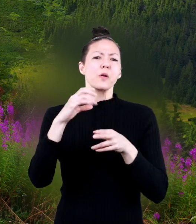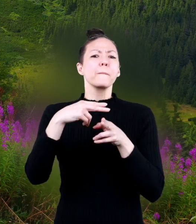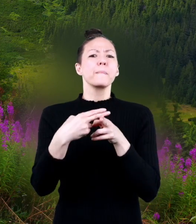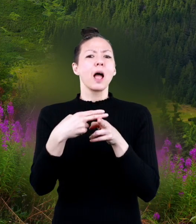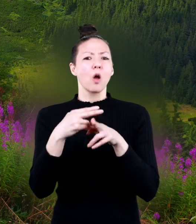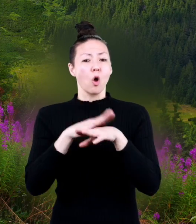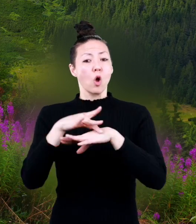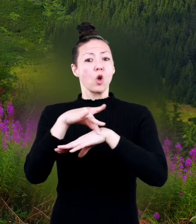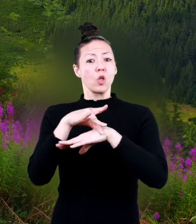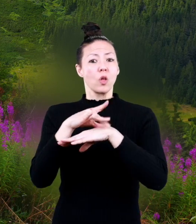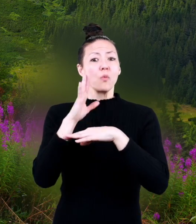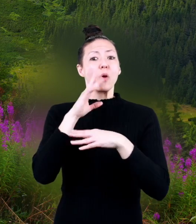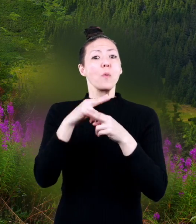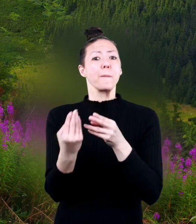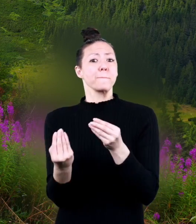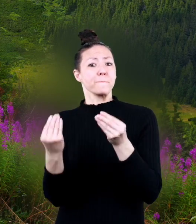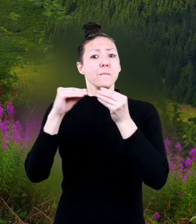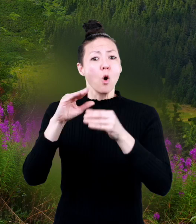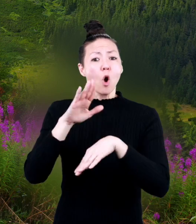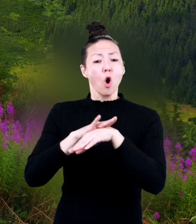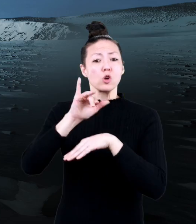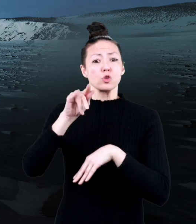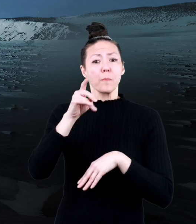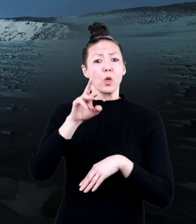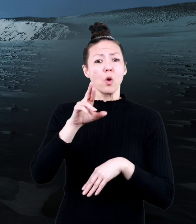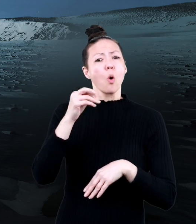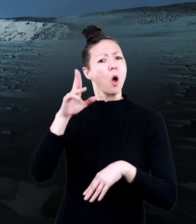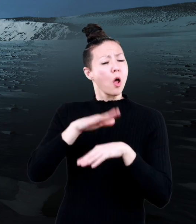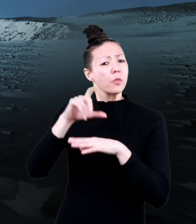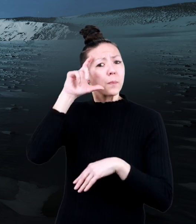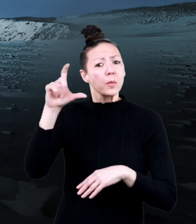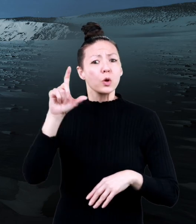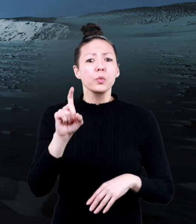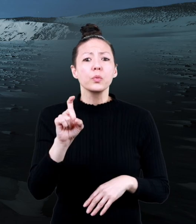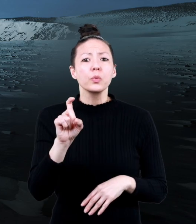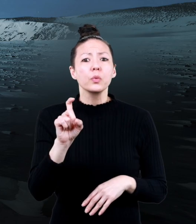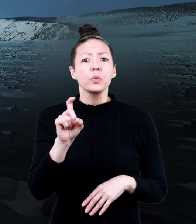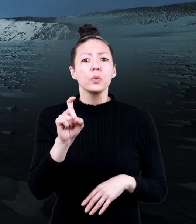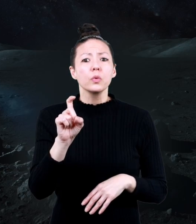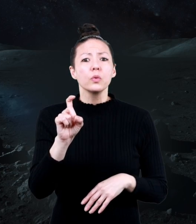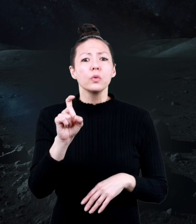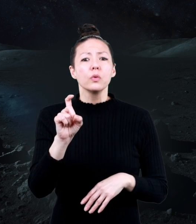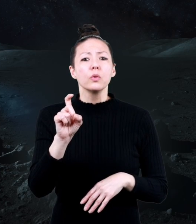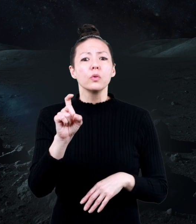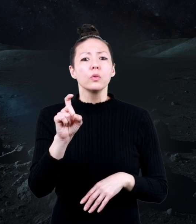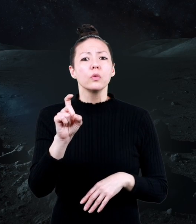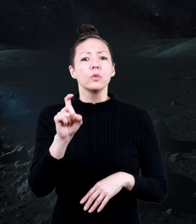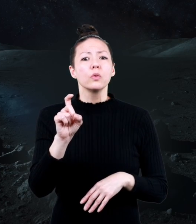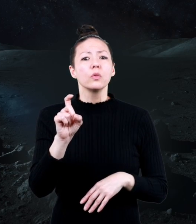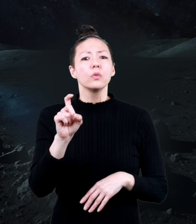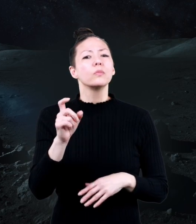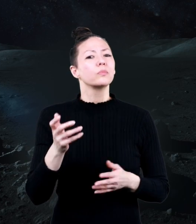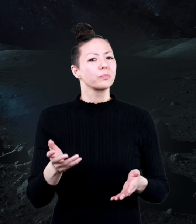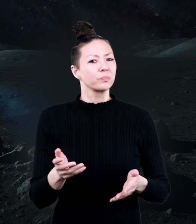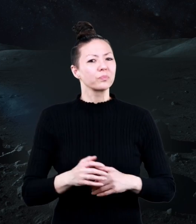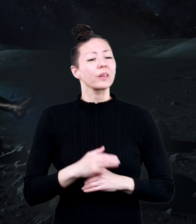someone who weighs 100 pounds on Earth would weigh more on Jupiter or on the Moon?